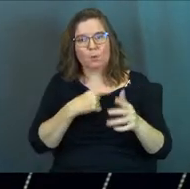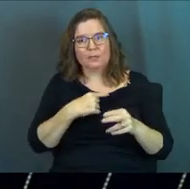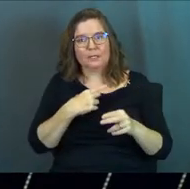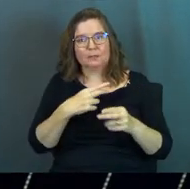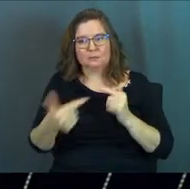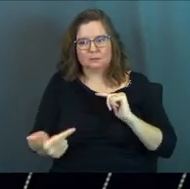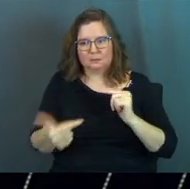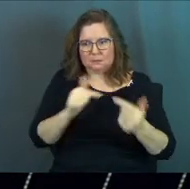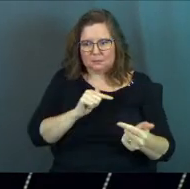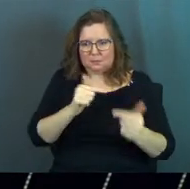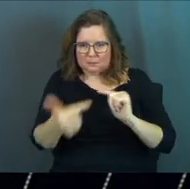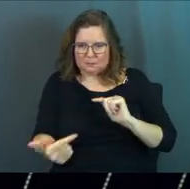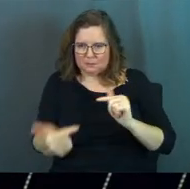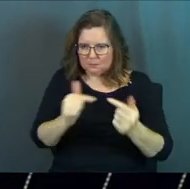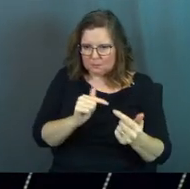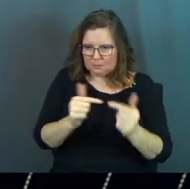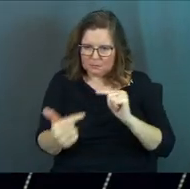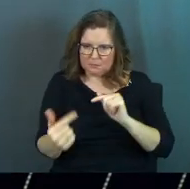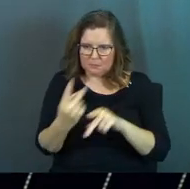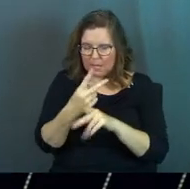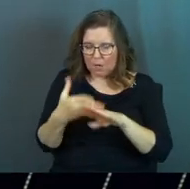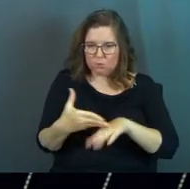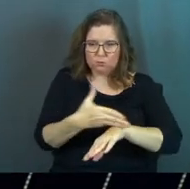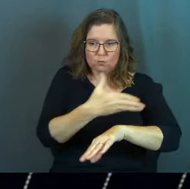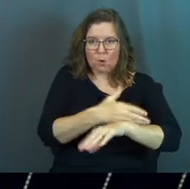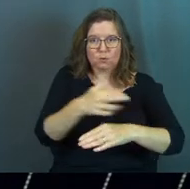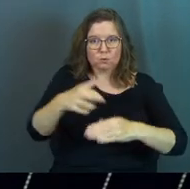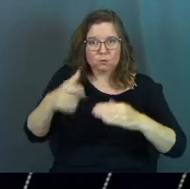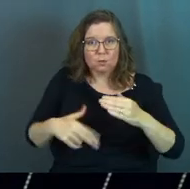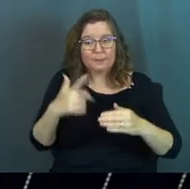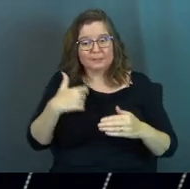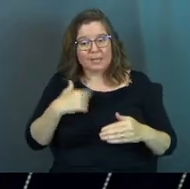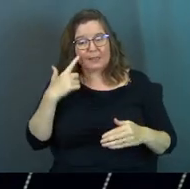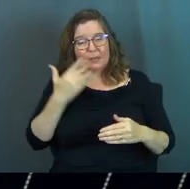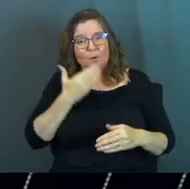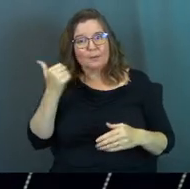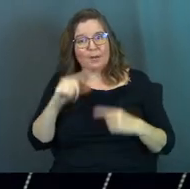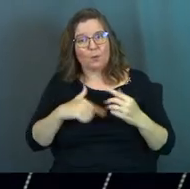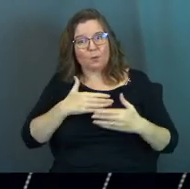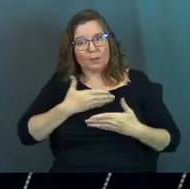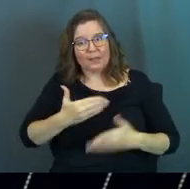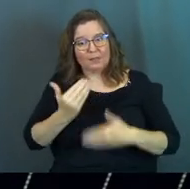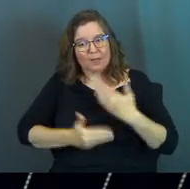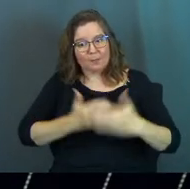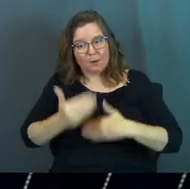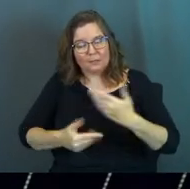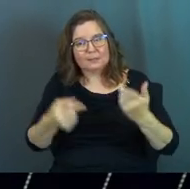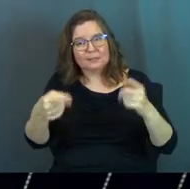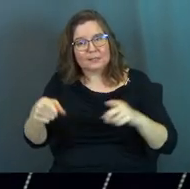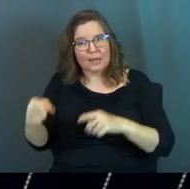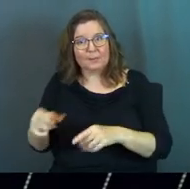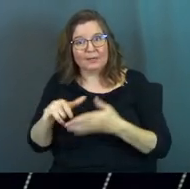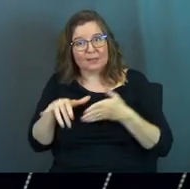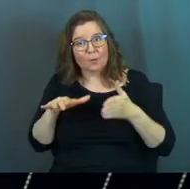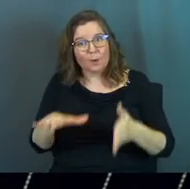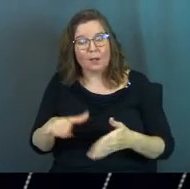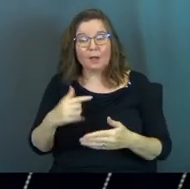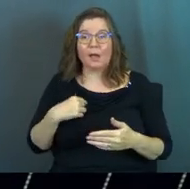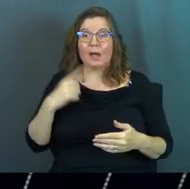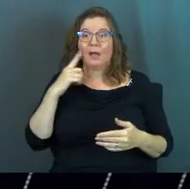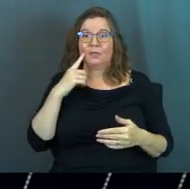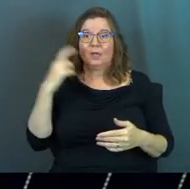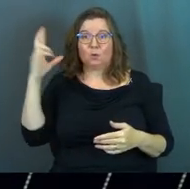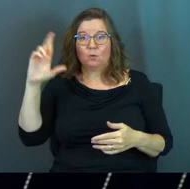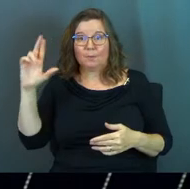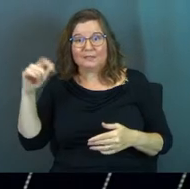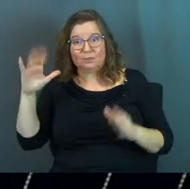to sharpen each other and let the sparks fly a little bit and grow as a result because I think we're better when we let that process happen in that way. I